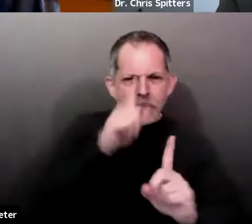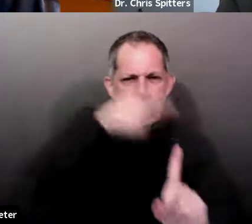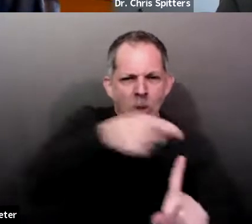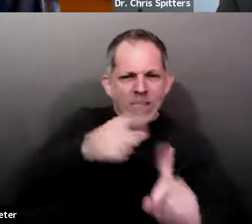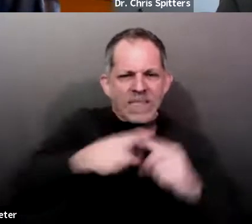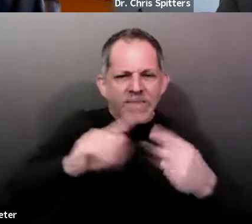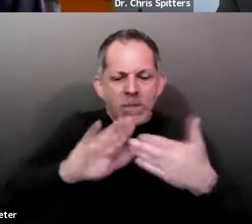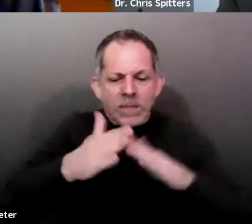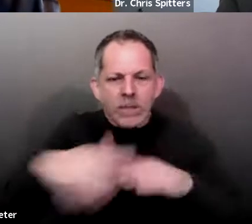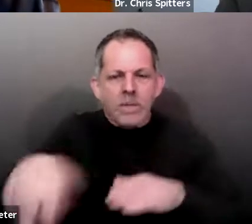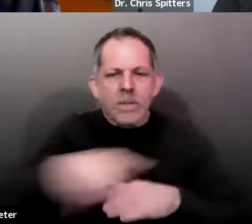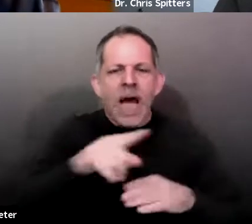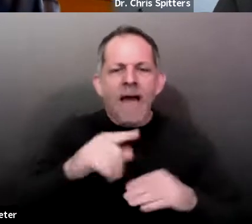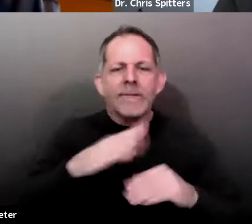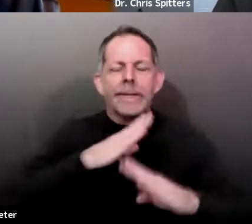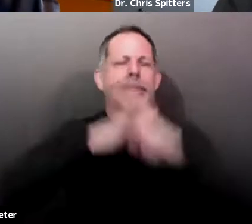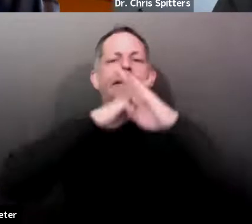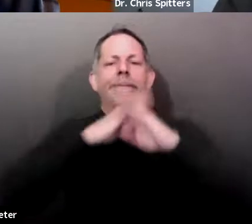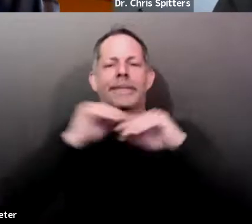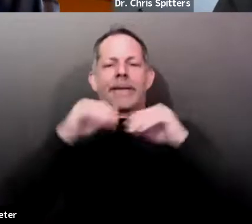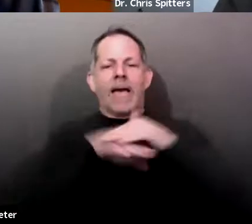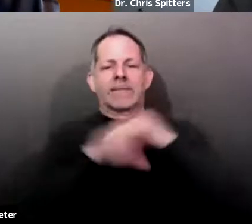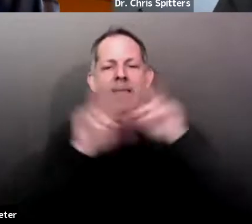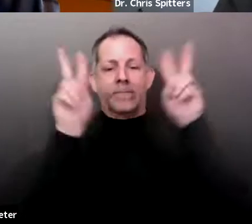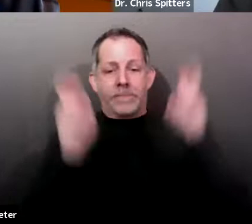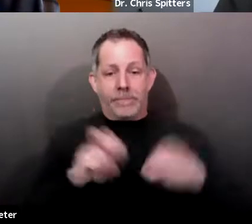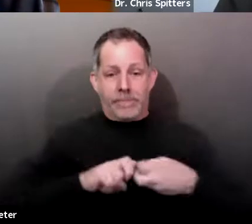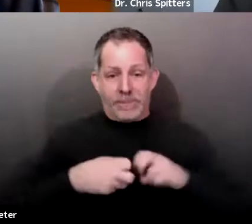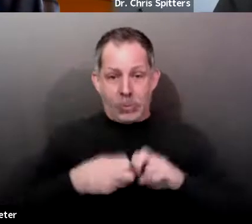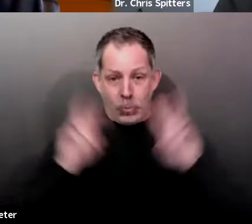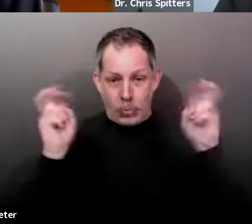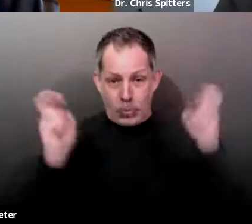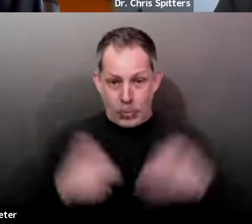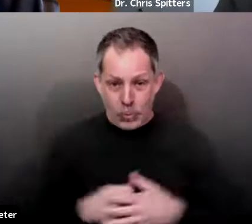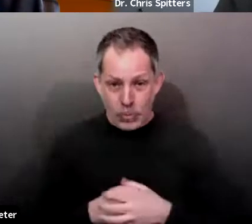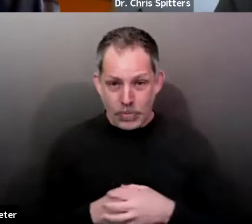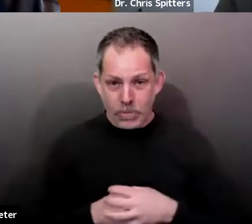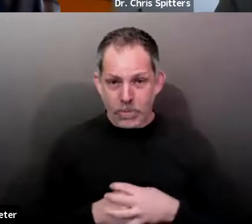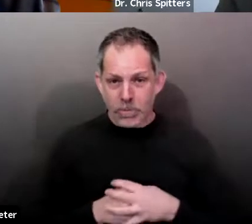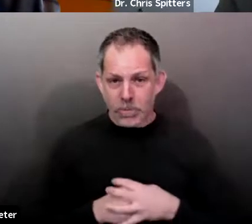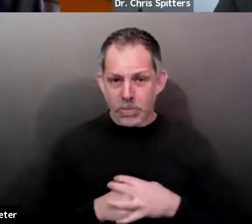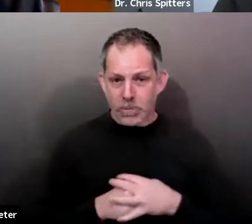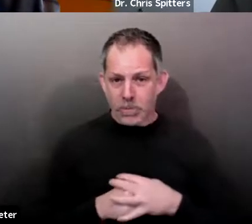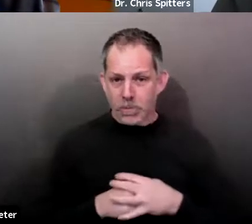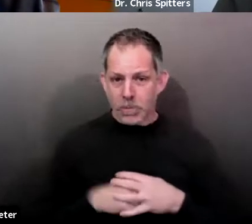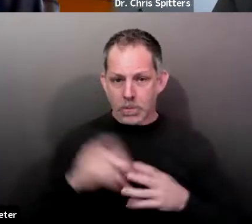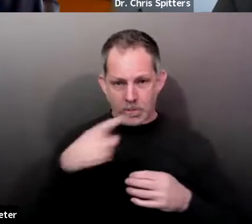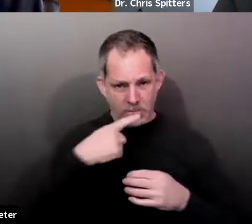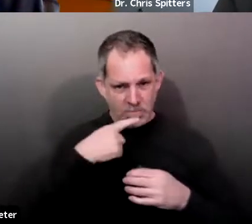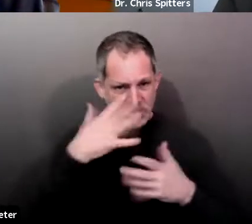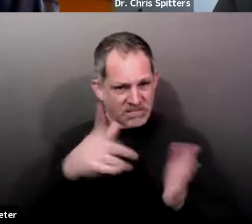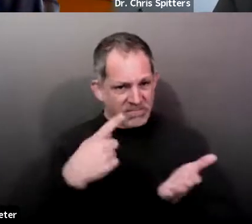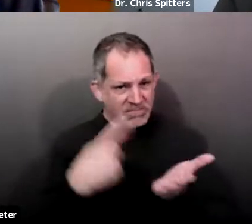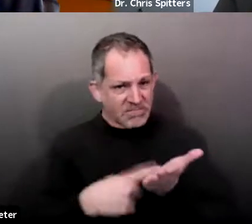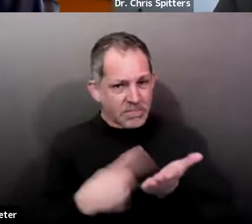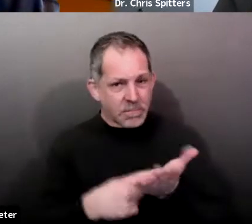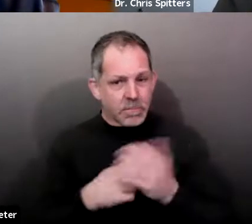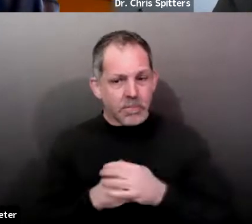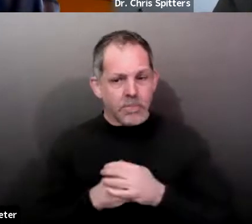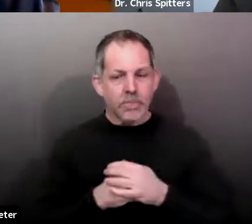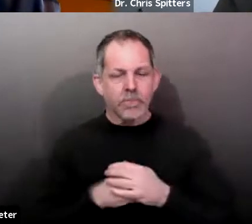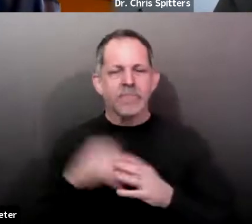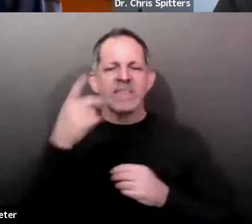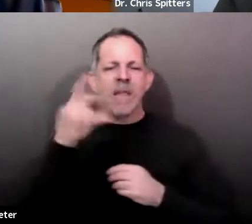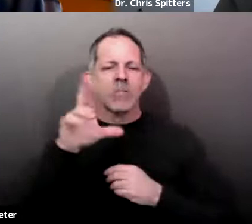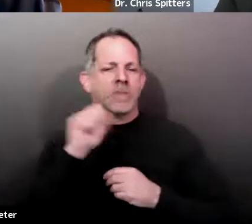say more about that, doctor. Well, I'd say that you covered it. It's, uh, ongoing work and, uh, you know, we won't be through with that